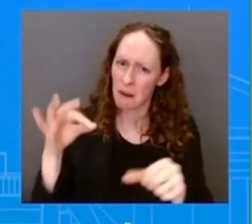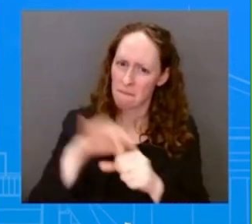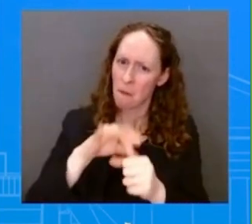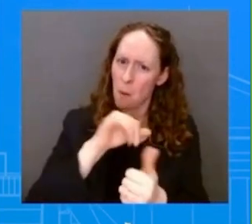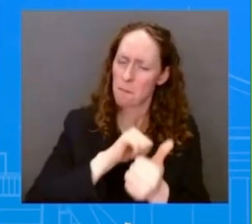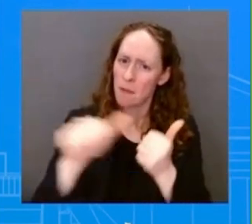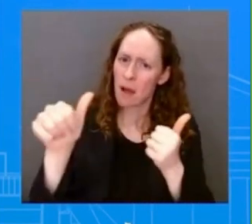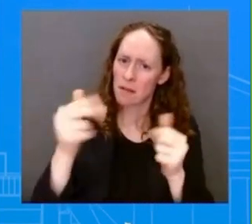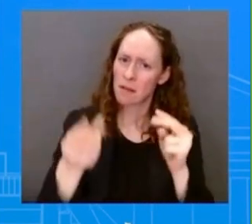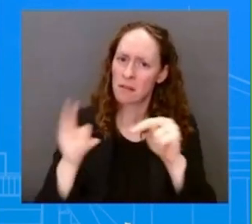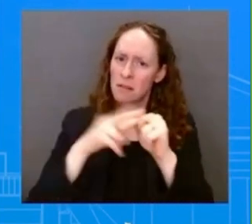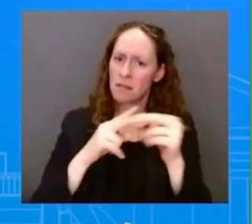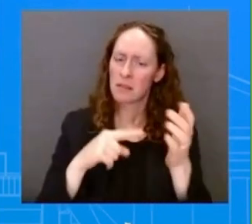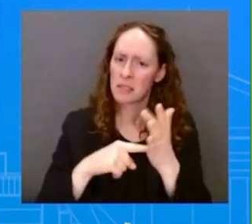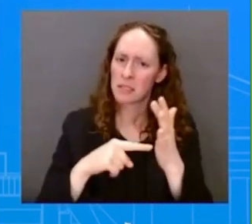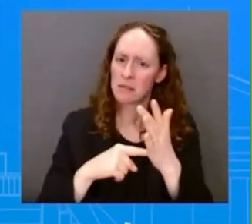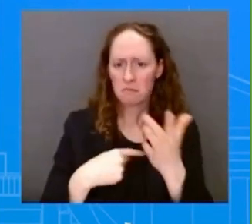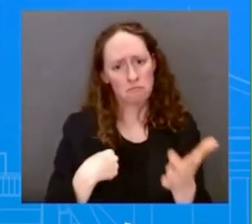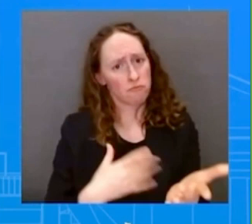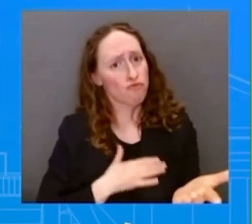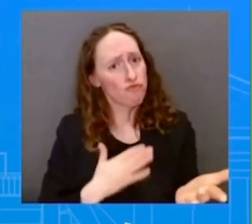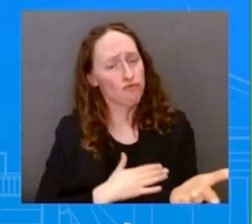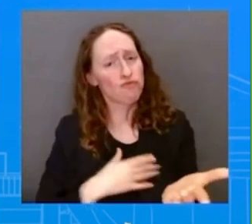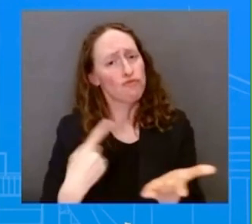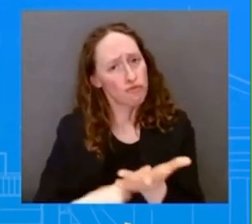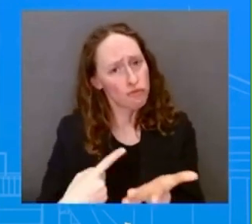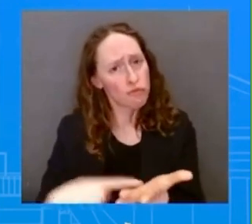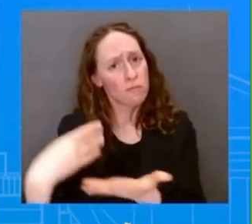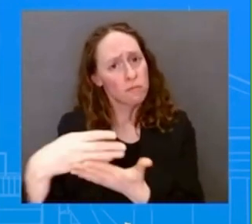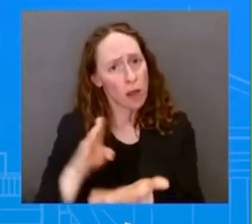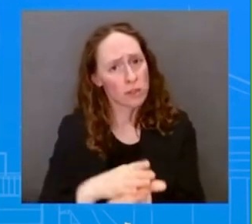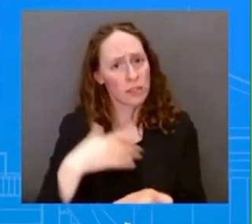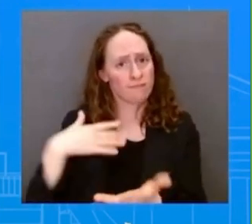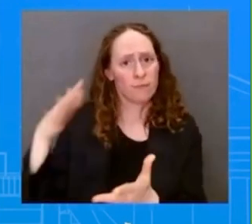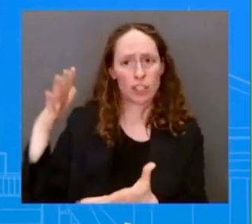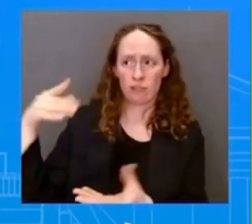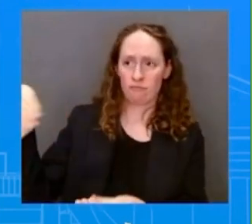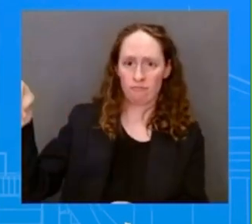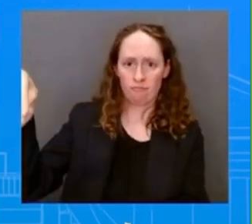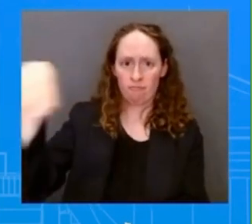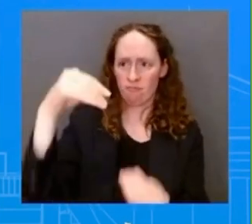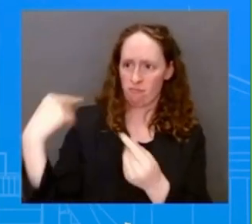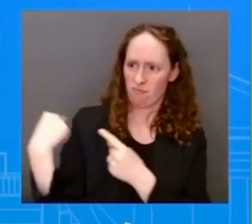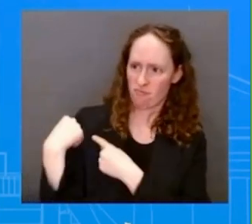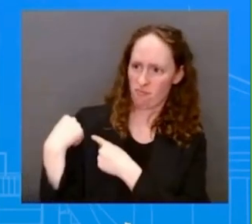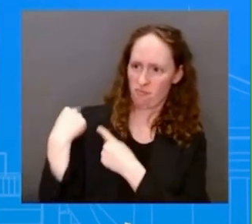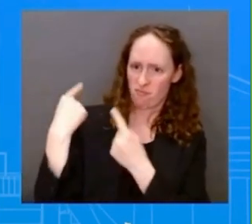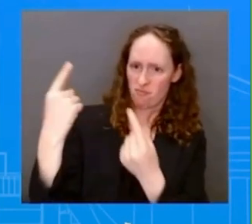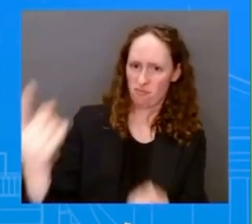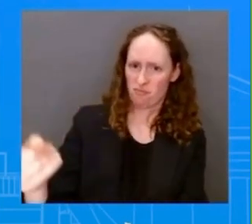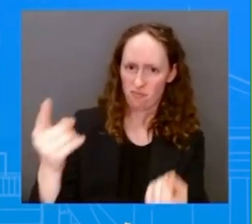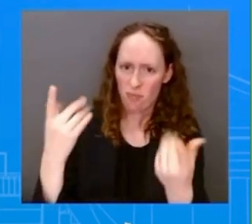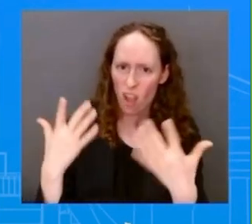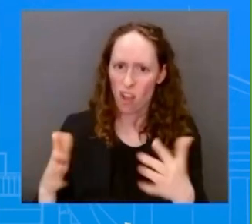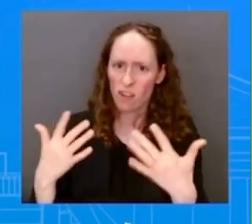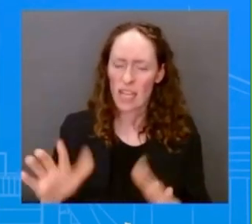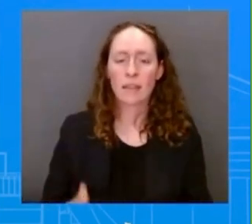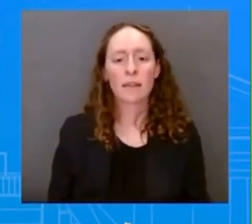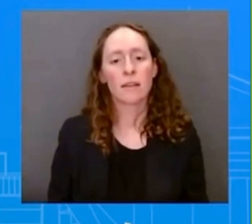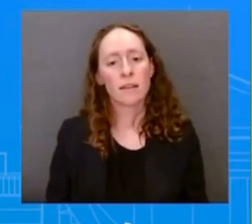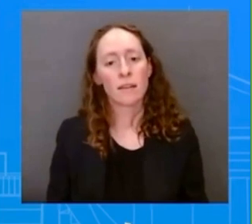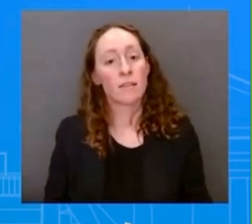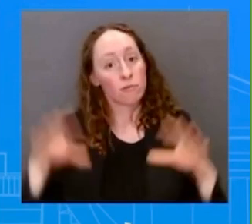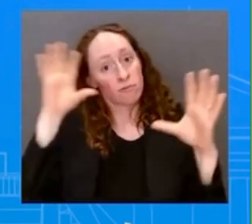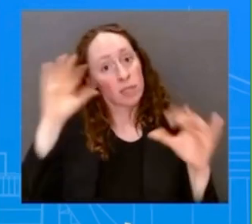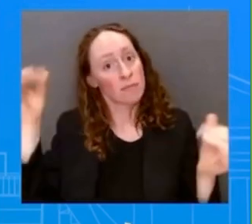and three weeks before that, he announced to the House Republicans, to the American people, that he was going to put a budget on,